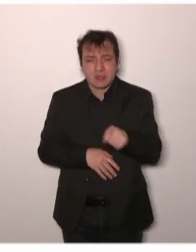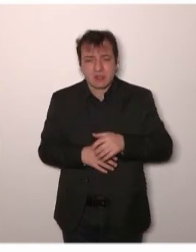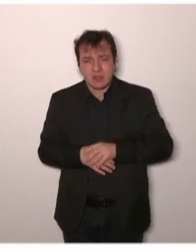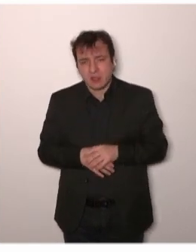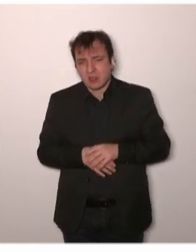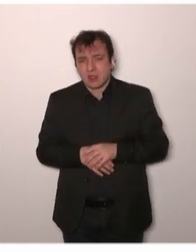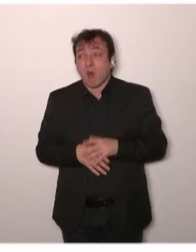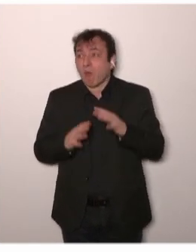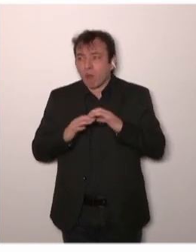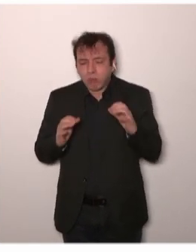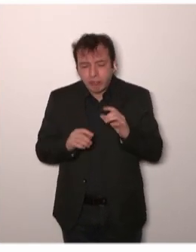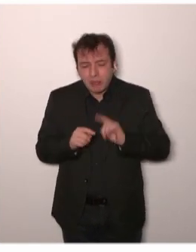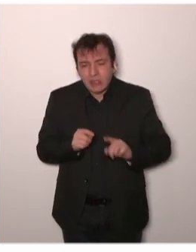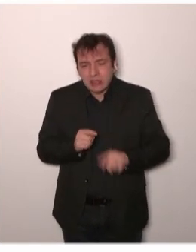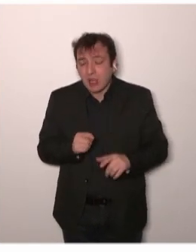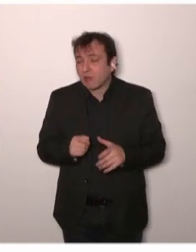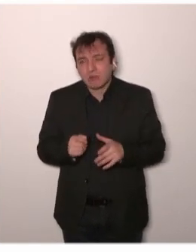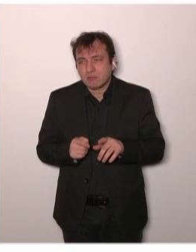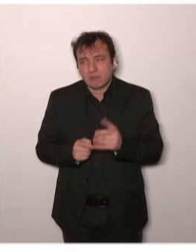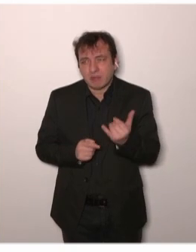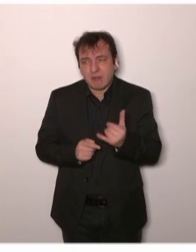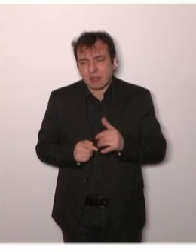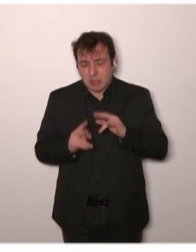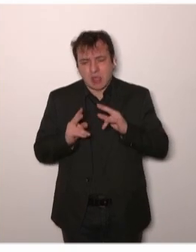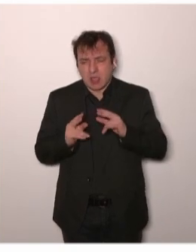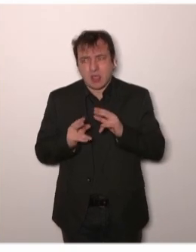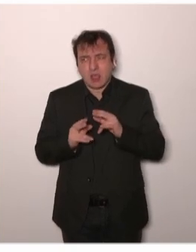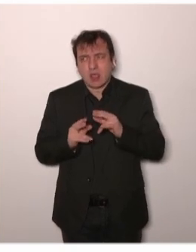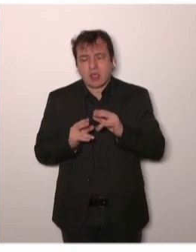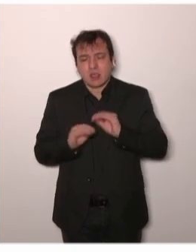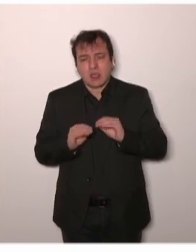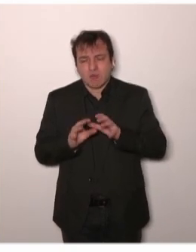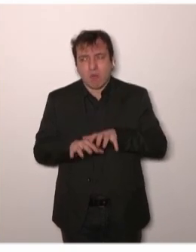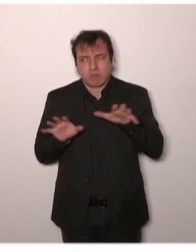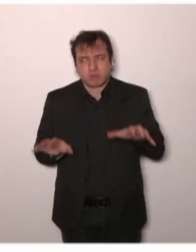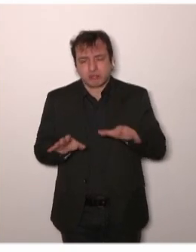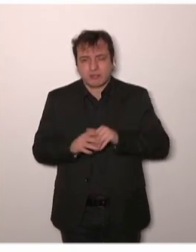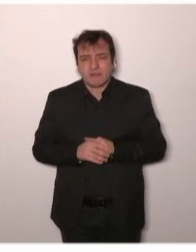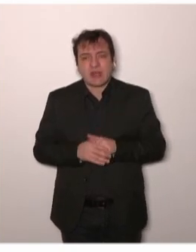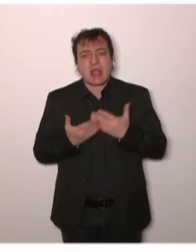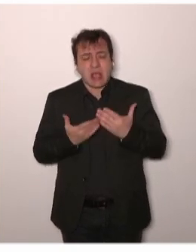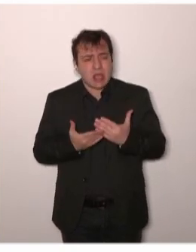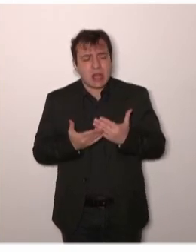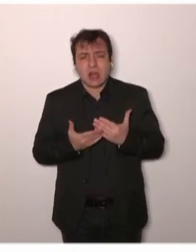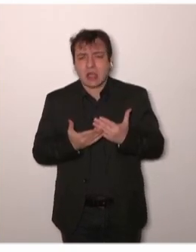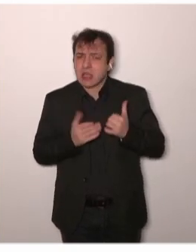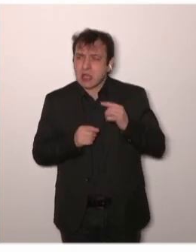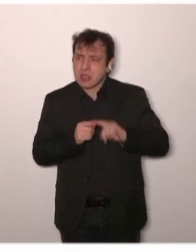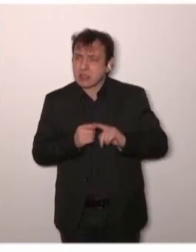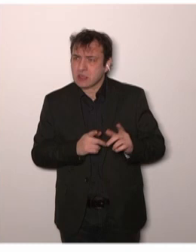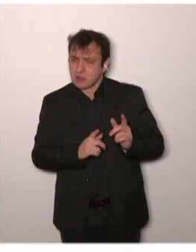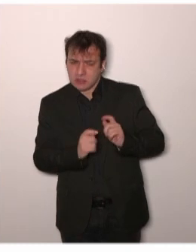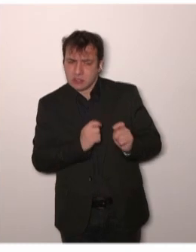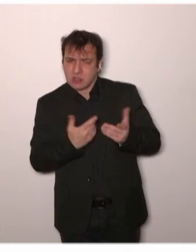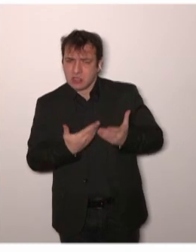of these examples, but here you will see an example that is currently in discussion at the ORTC, and I will show later on examples which are not